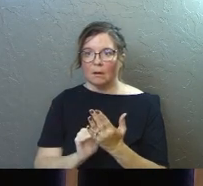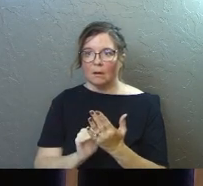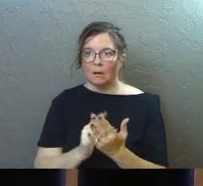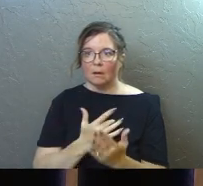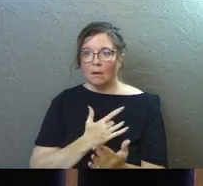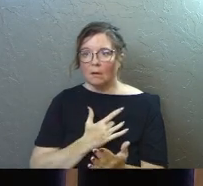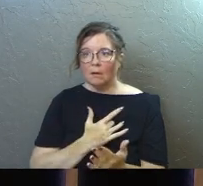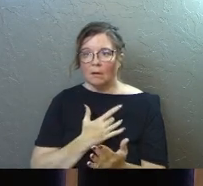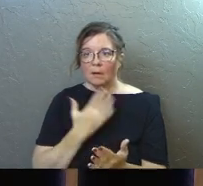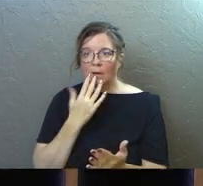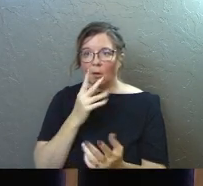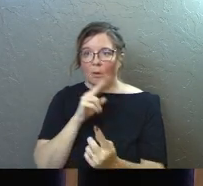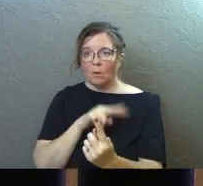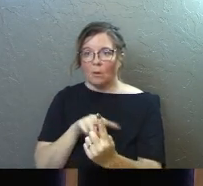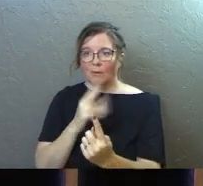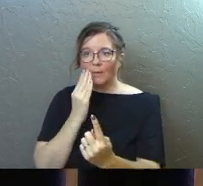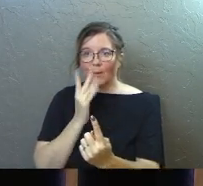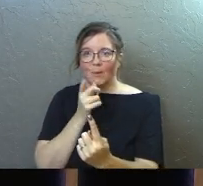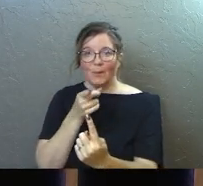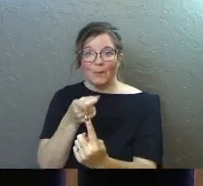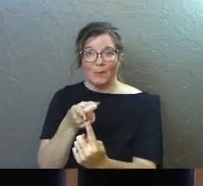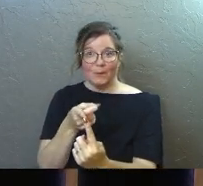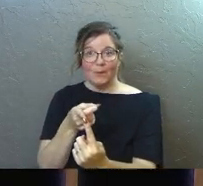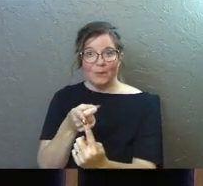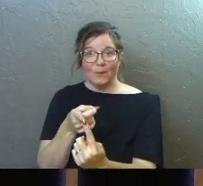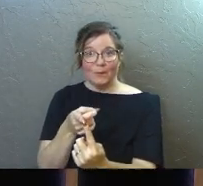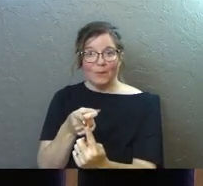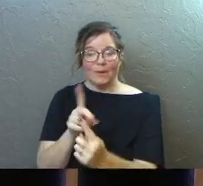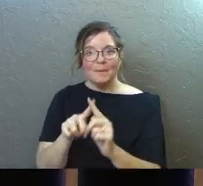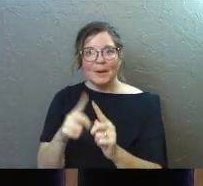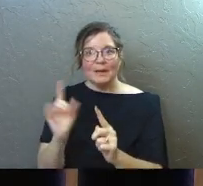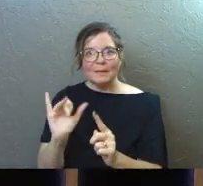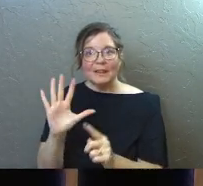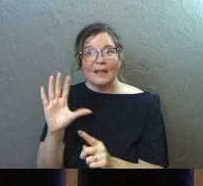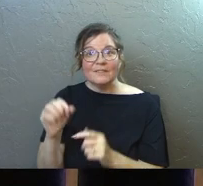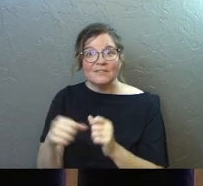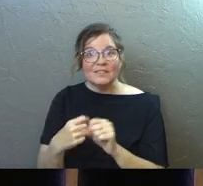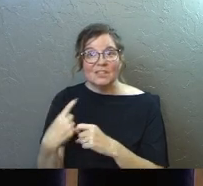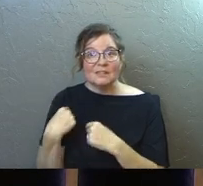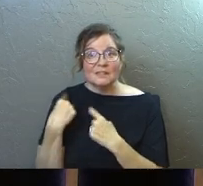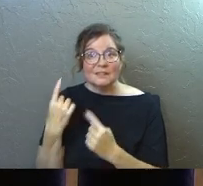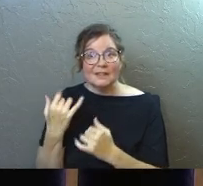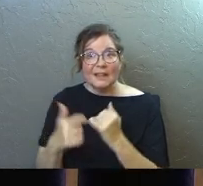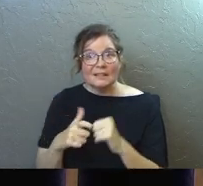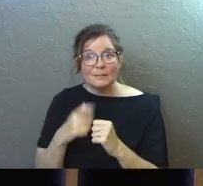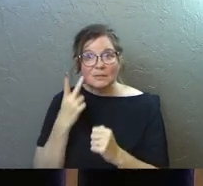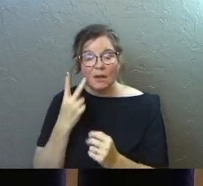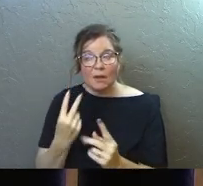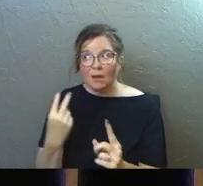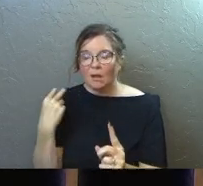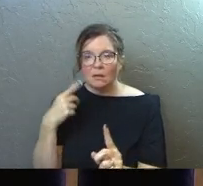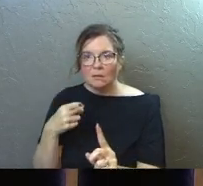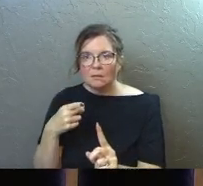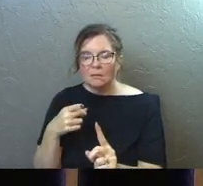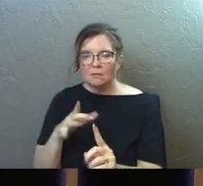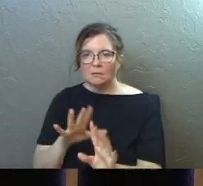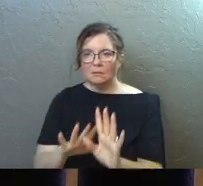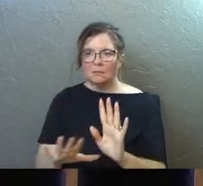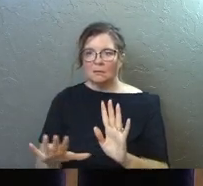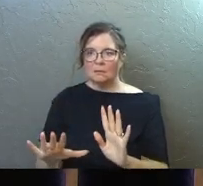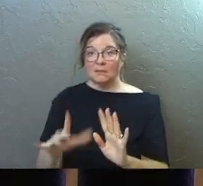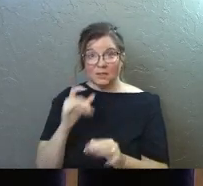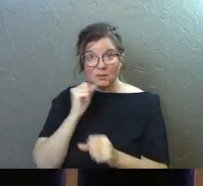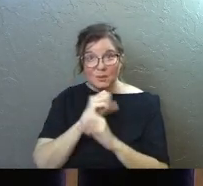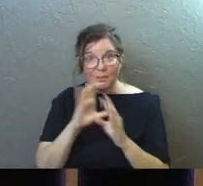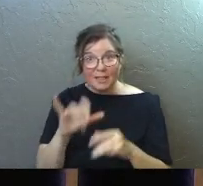And he knows who he's looking at, guys. But it's been like 50 years since he's seen him. Can you imagine